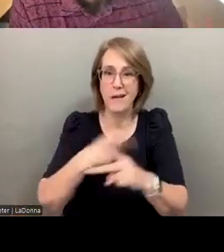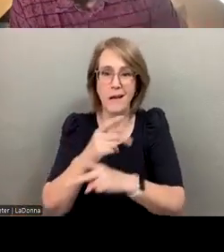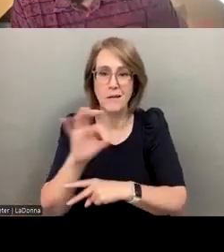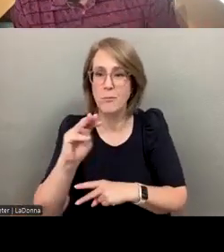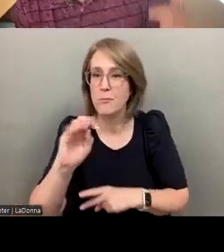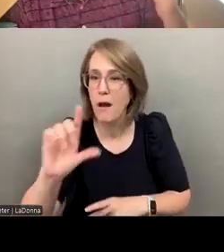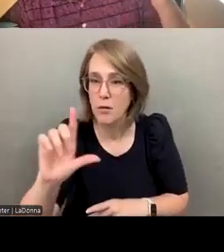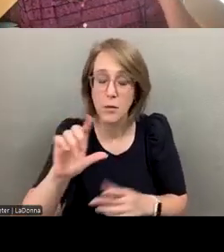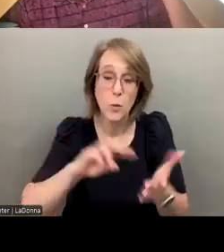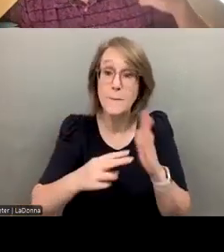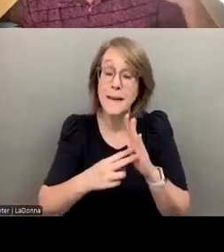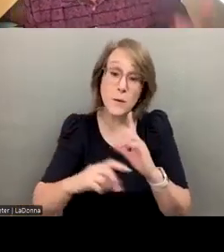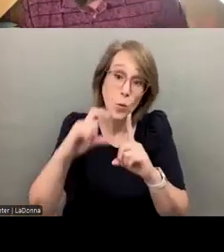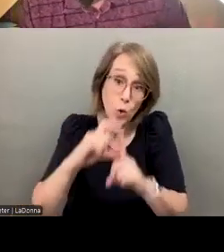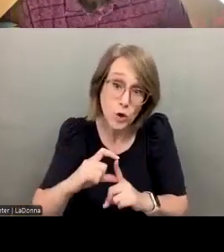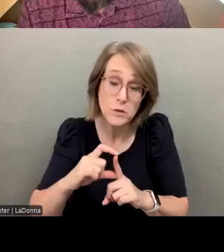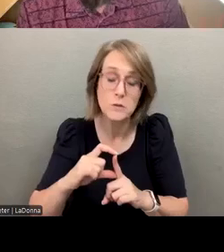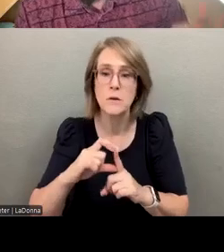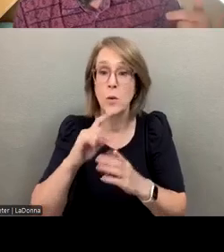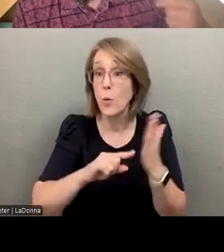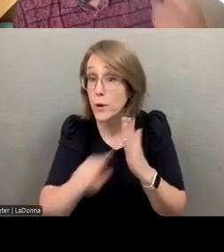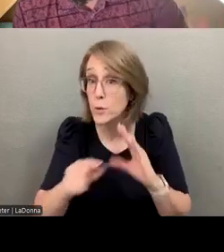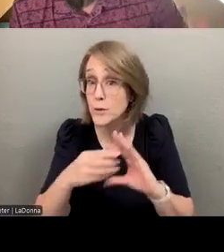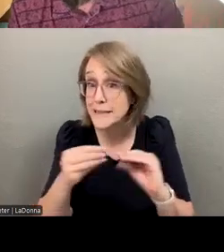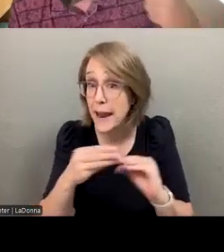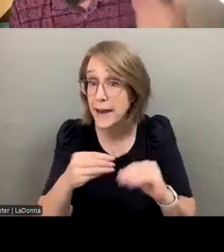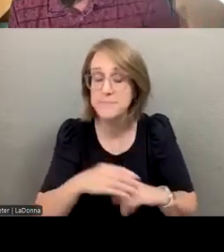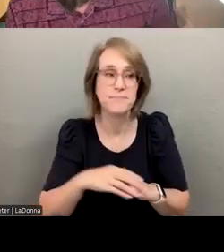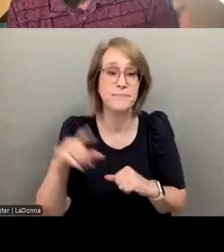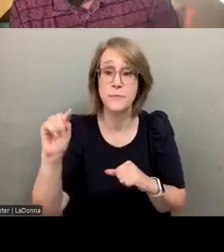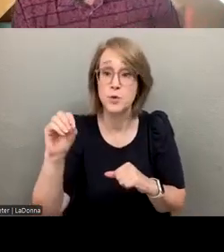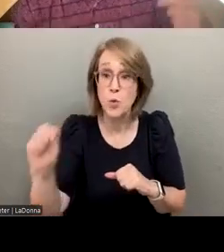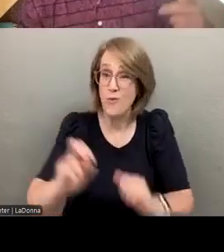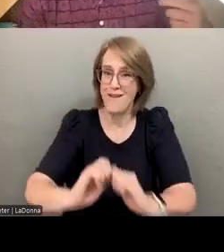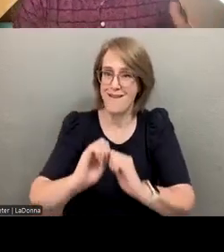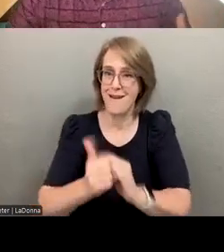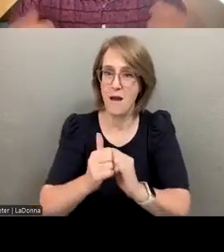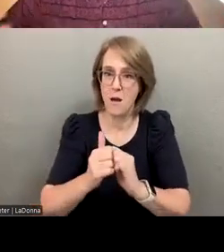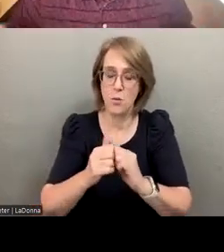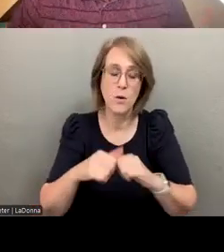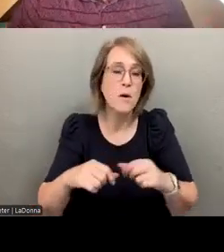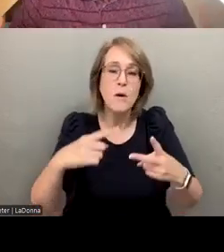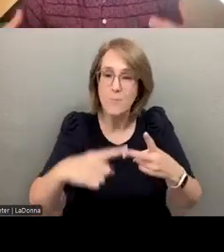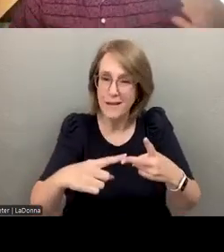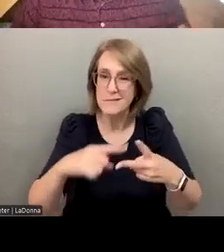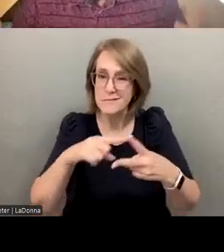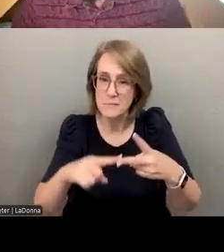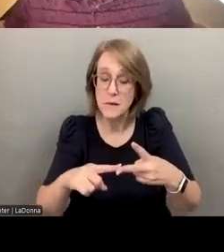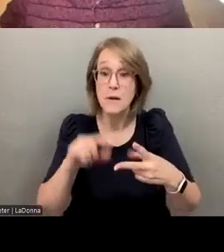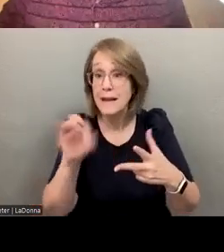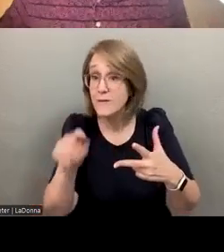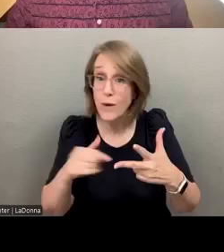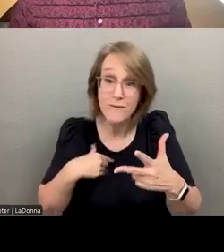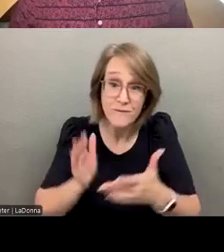it's the words, so it's what you say, it's the tone, it's how you say it, it's not just that. If you have